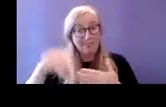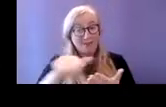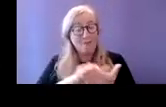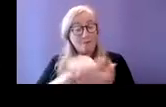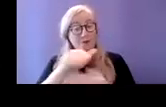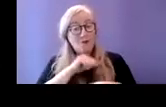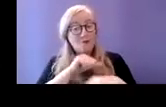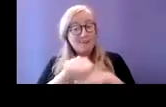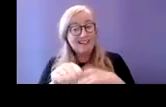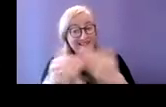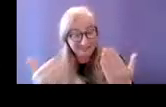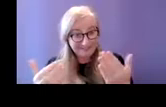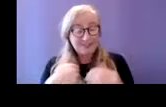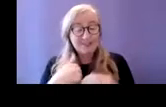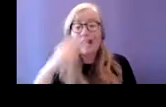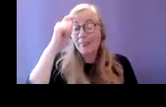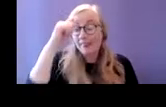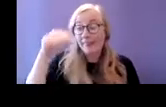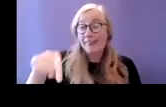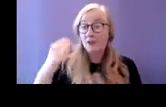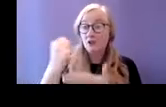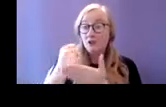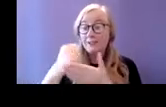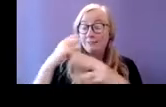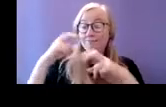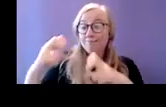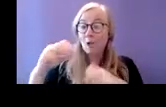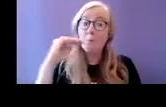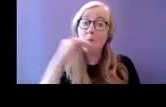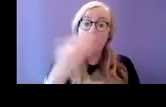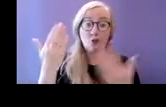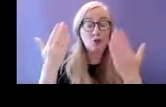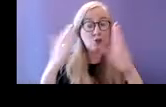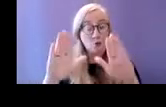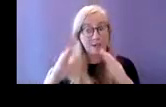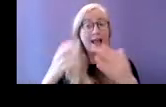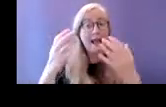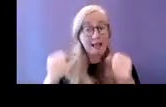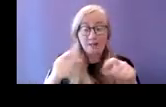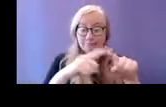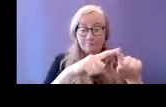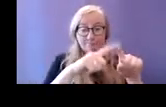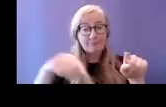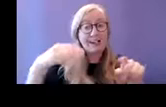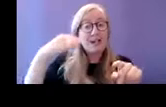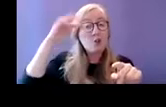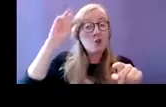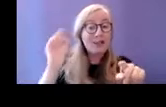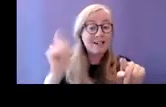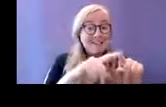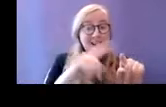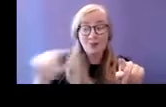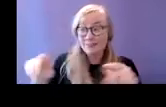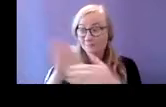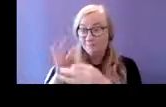important in that it highlights the high presence of neurodiversity in the clients that come to our doors every day and it really emphasises the